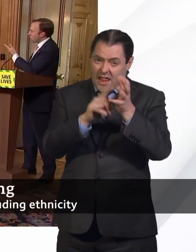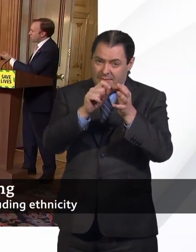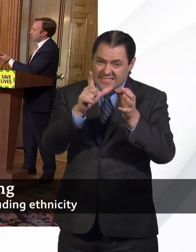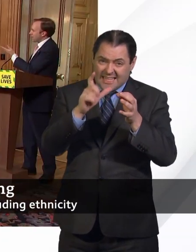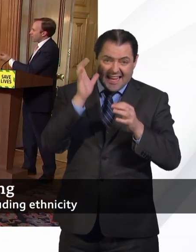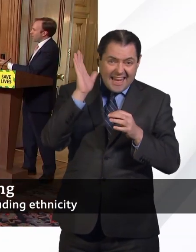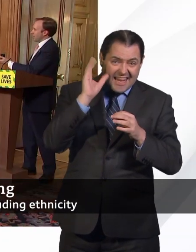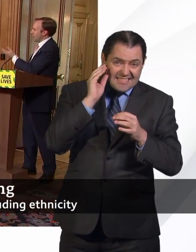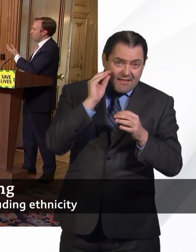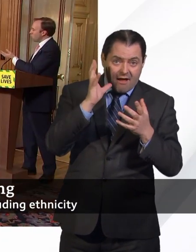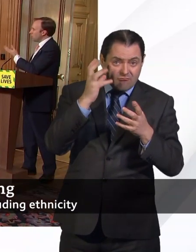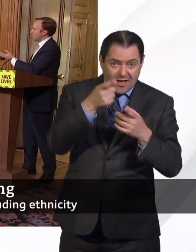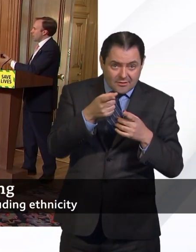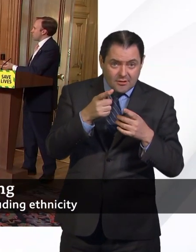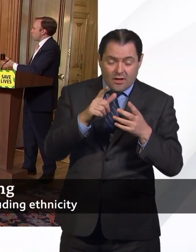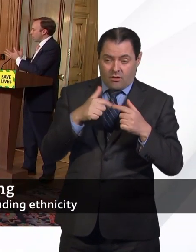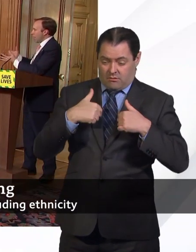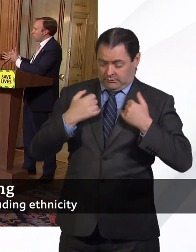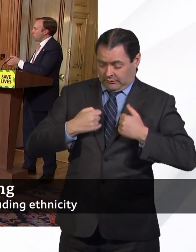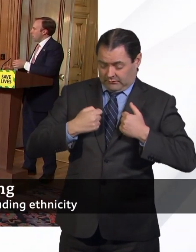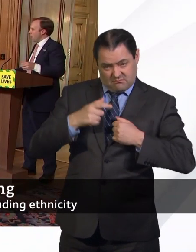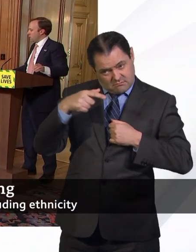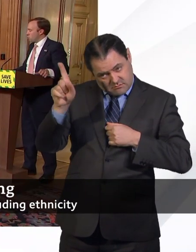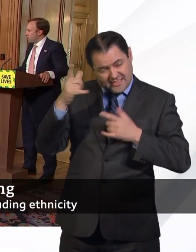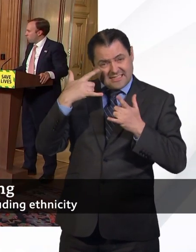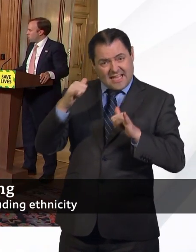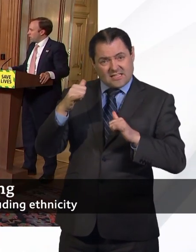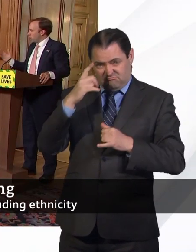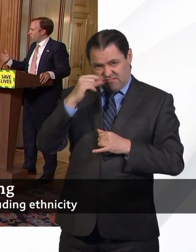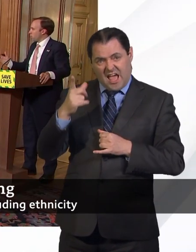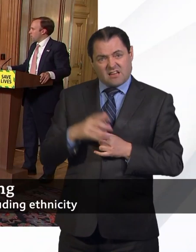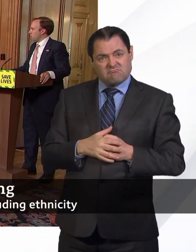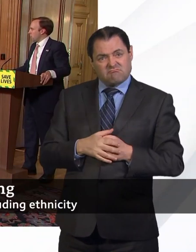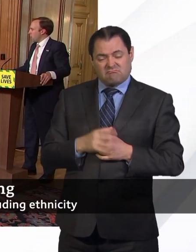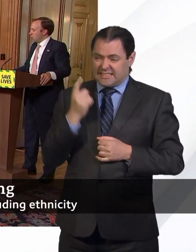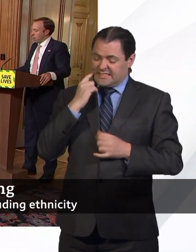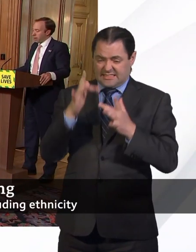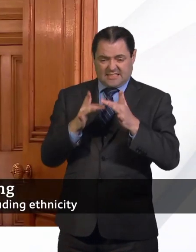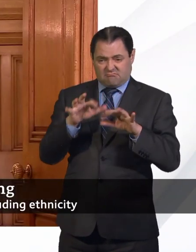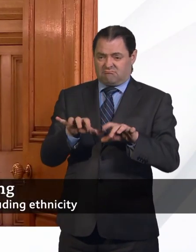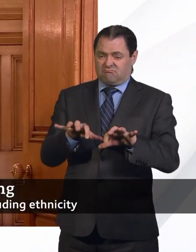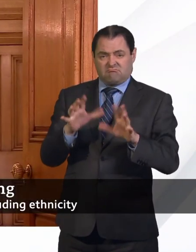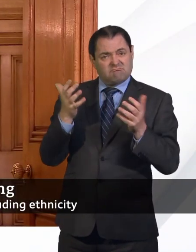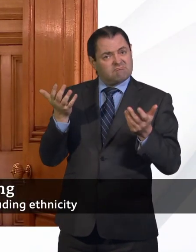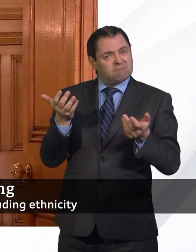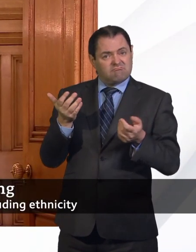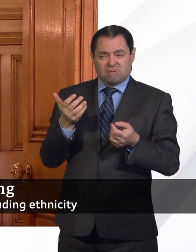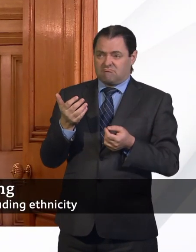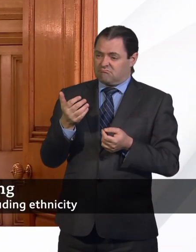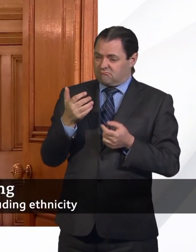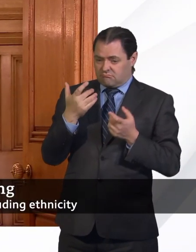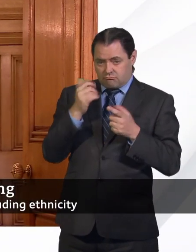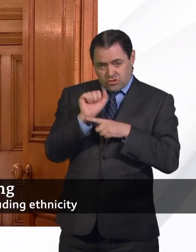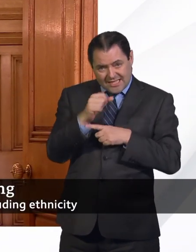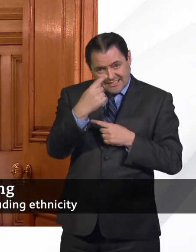use the capacity if they need it. If you need a test, you can get one straightforwardly, go on the website and you are not only protecting